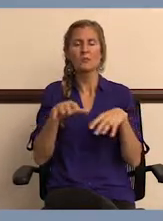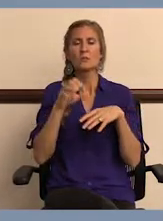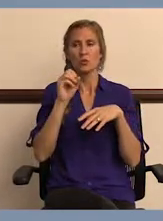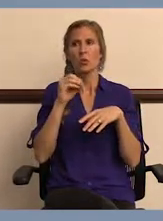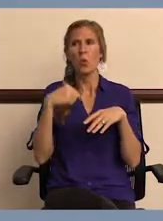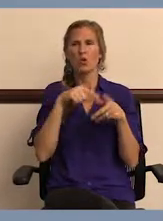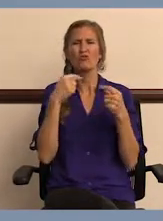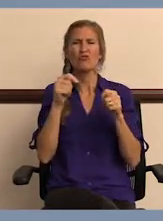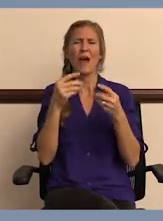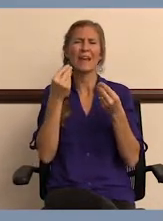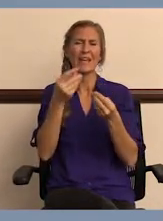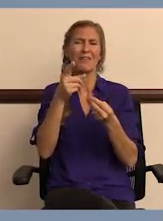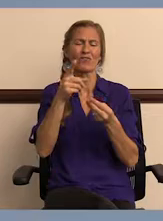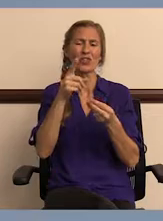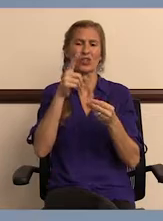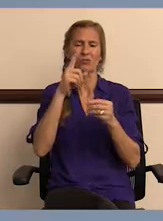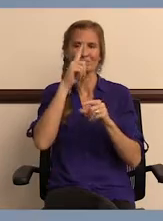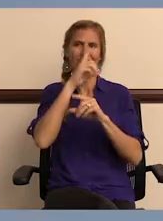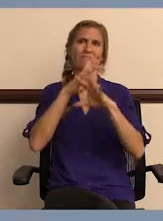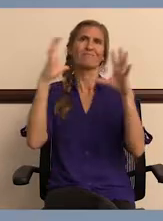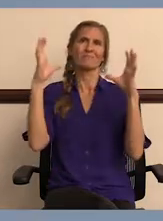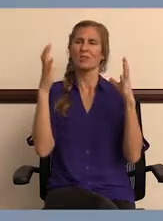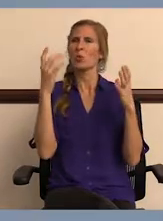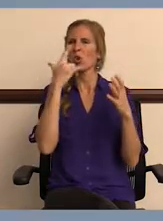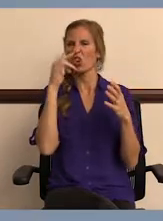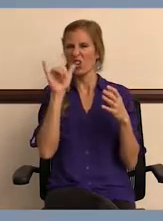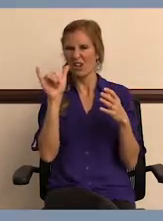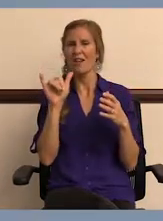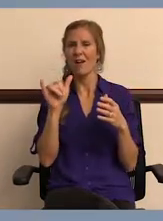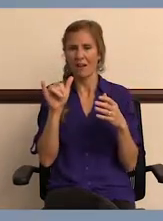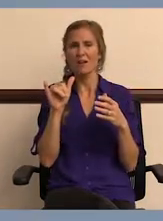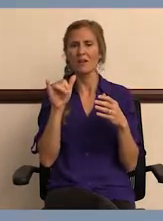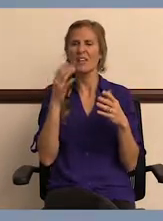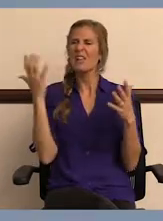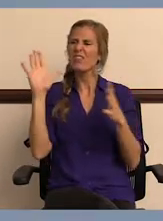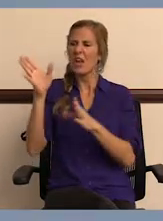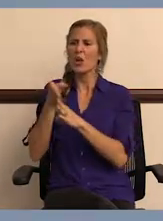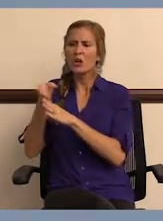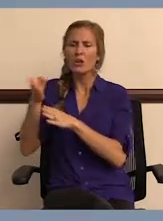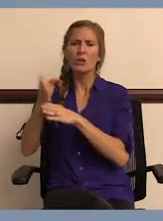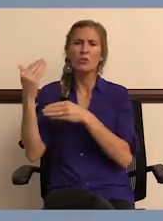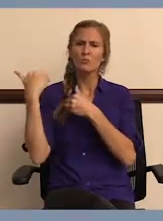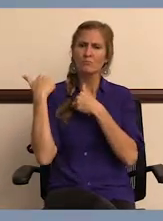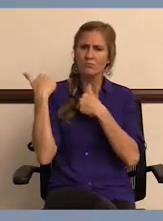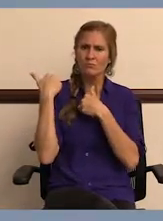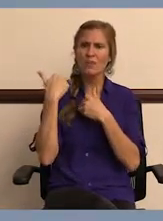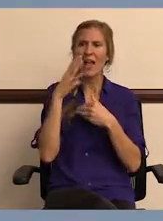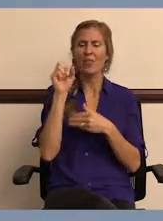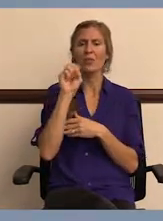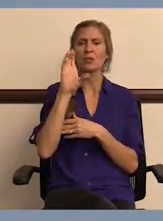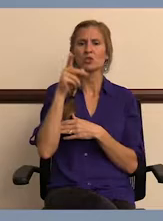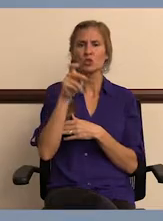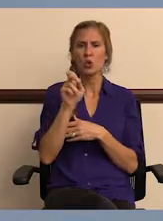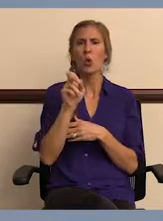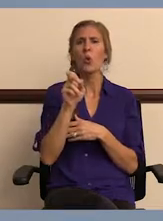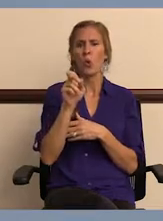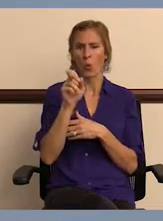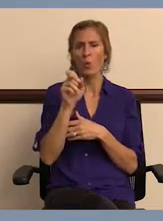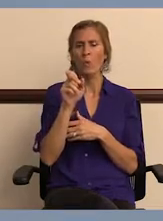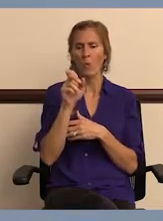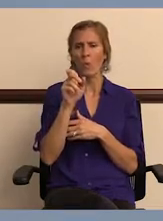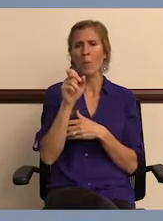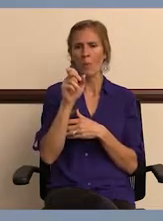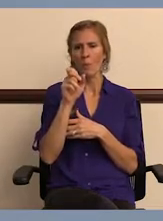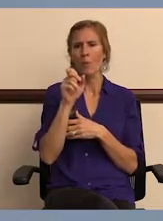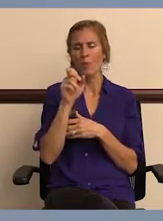within those too. So we'll try to give you an overview of just kind of the main things that they're responsible for and the scope of which,